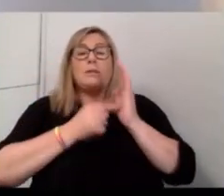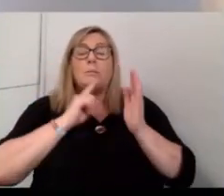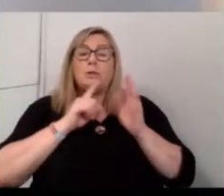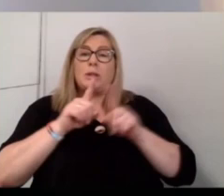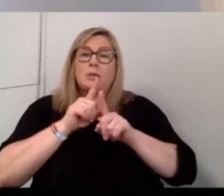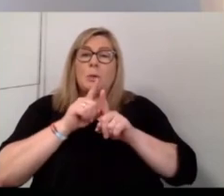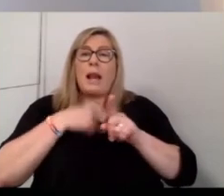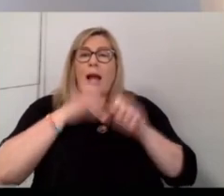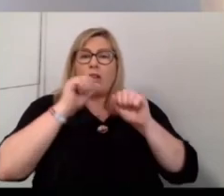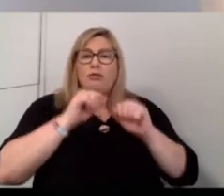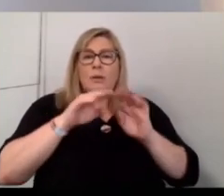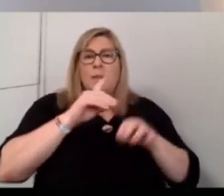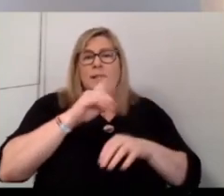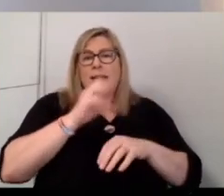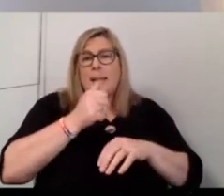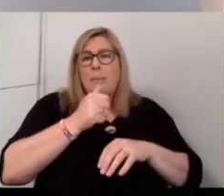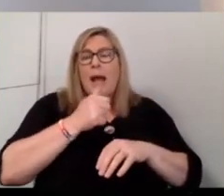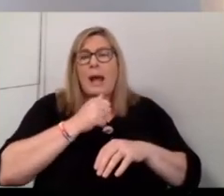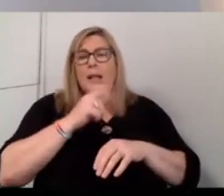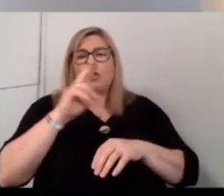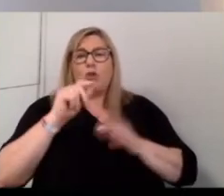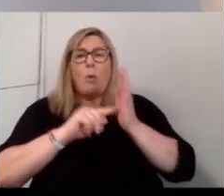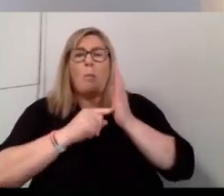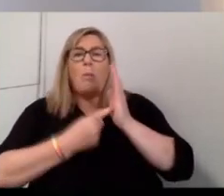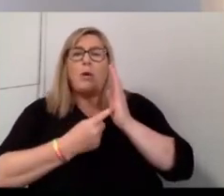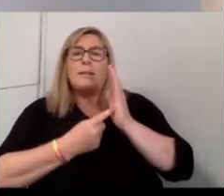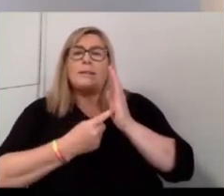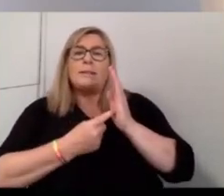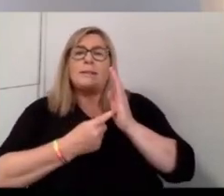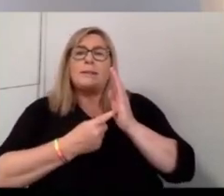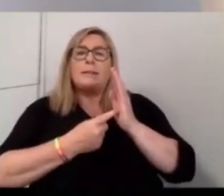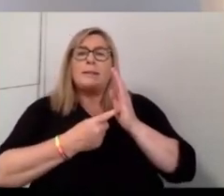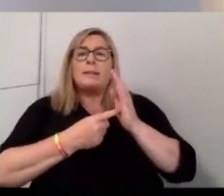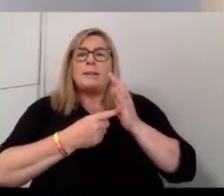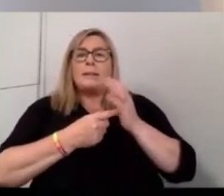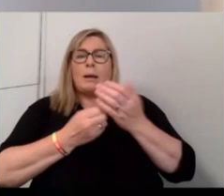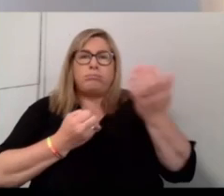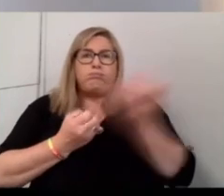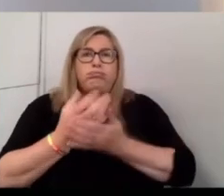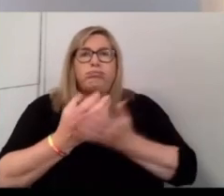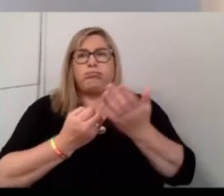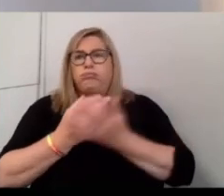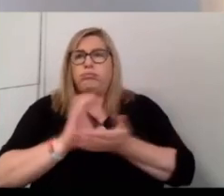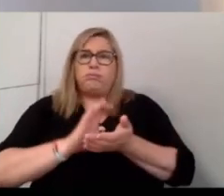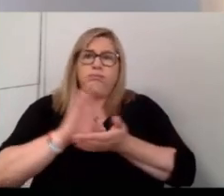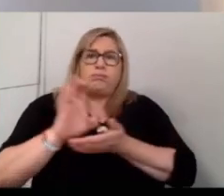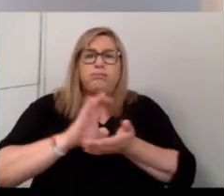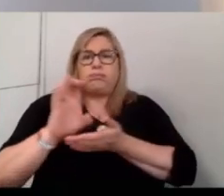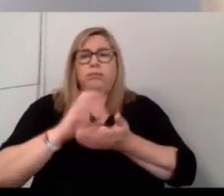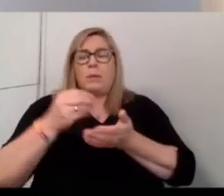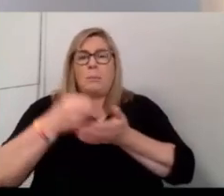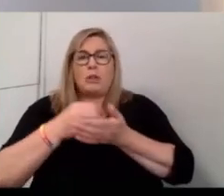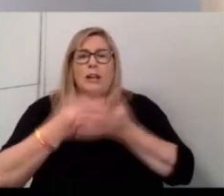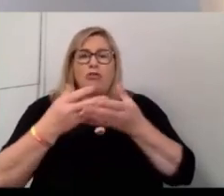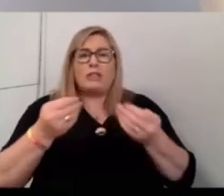I do agree with Deepa. I think there's no point in pumping money, resources, everything into this, and then for it